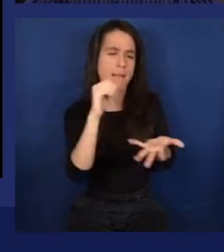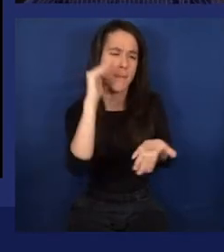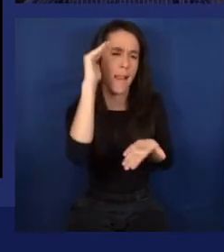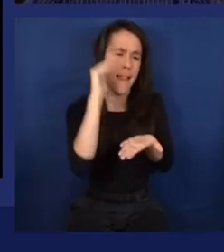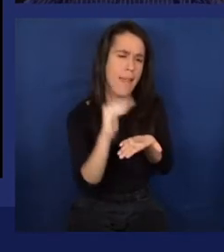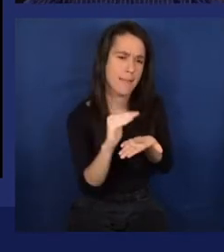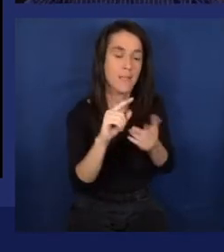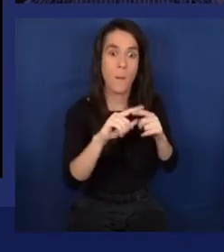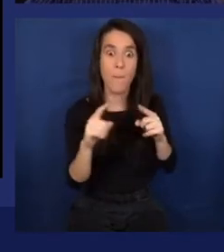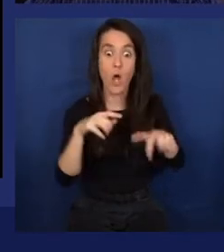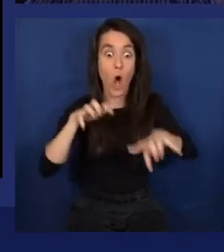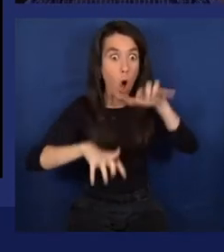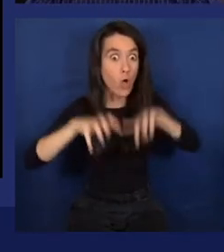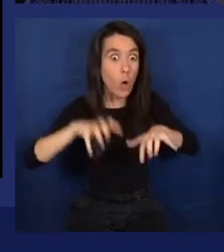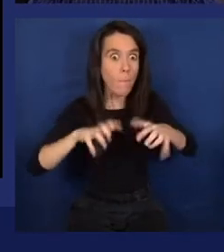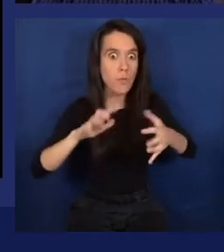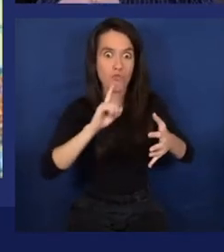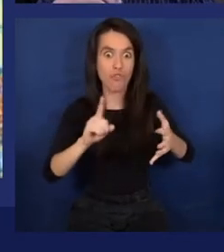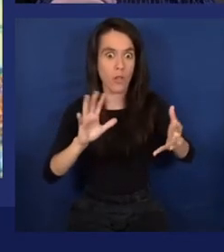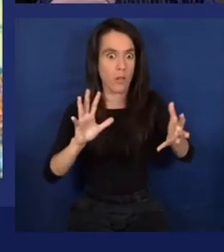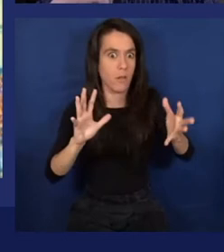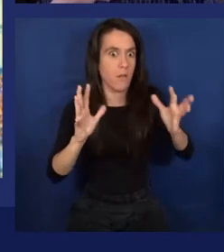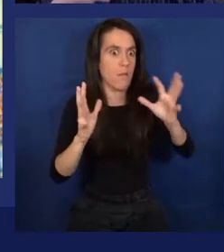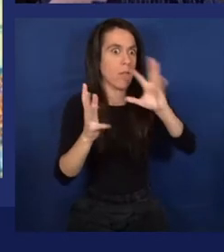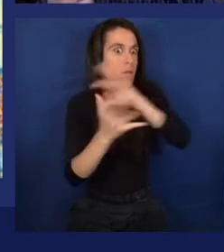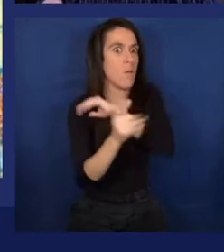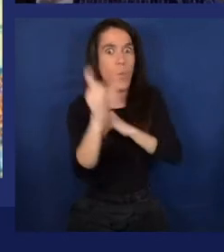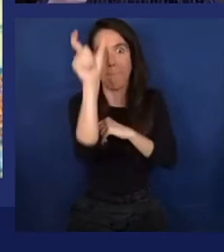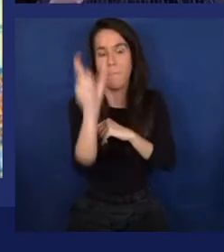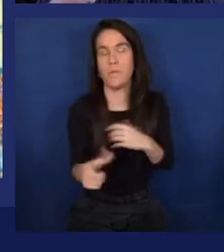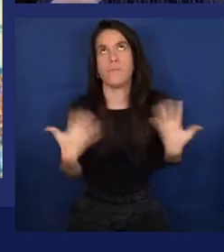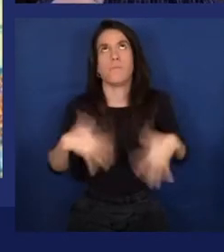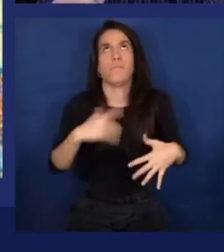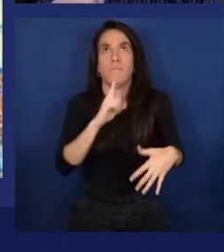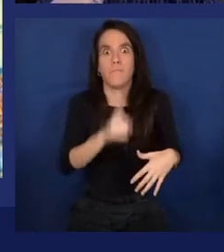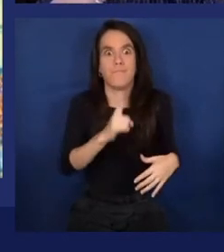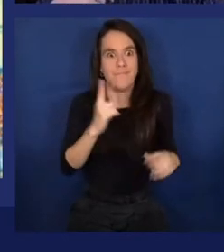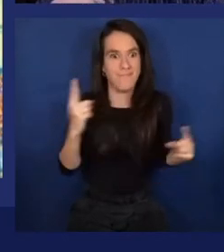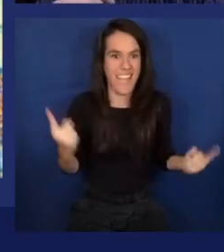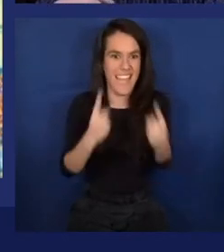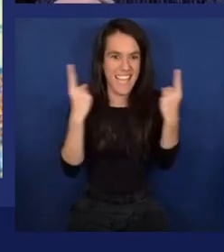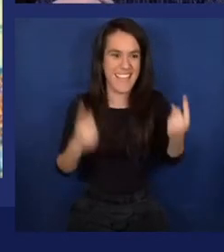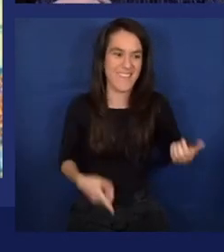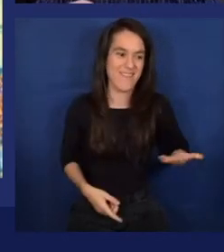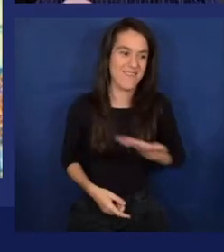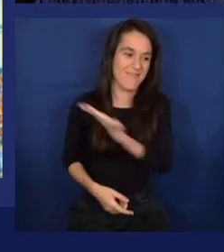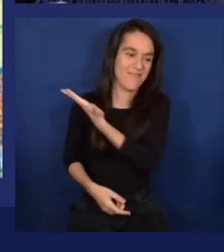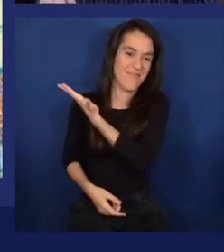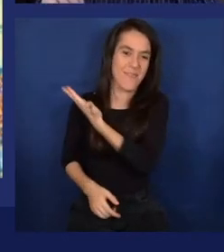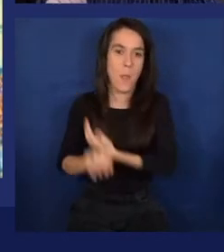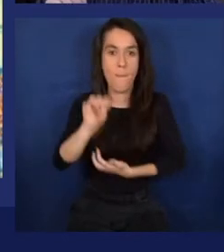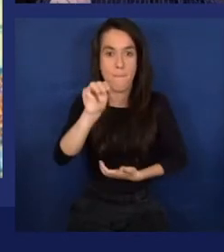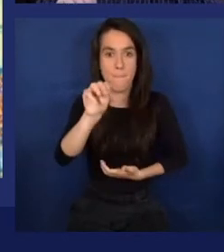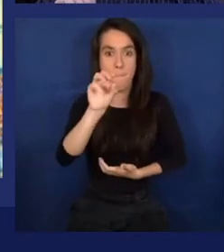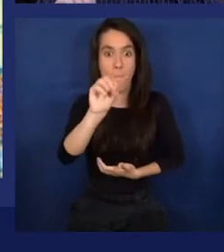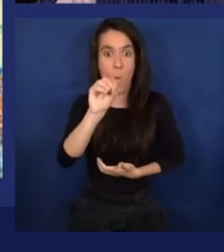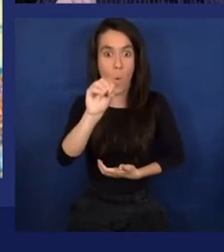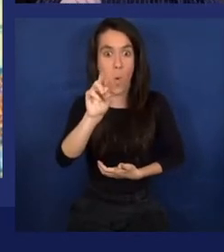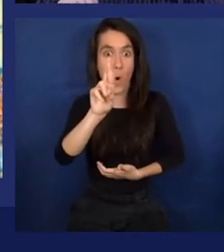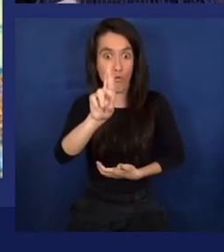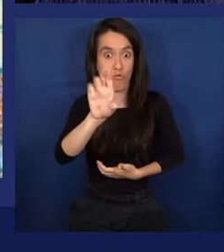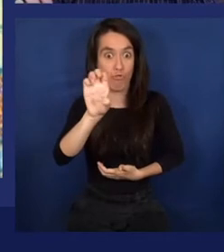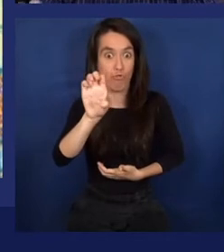evolving. And I think one of the cornerstones of that was an important man by the name of Gordon Moore. And in 1965, he wrote